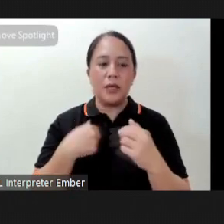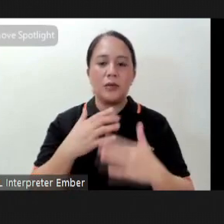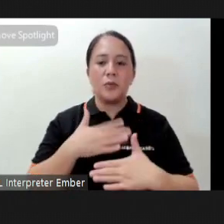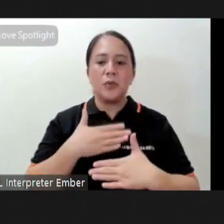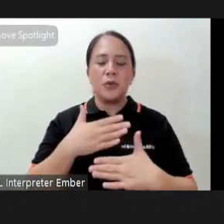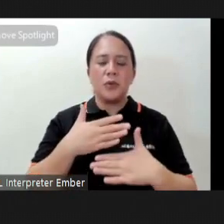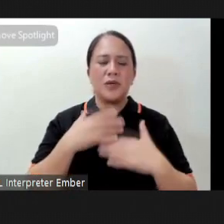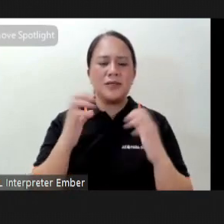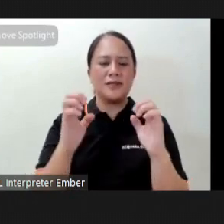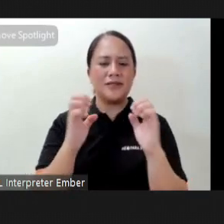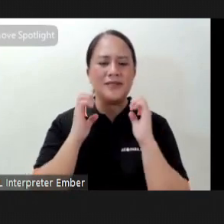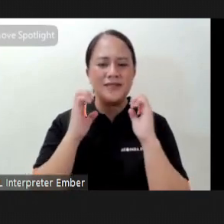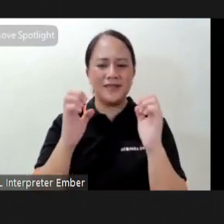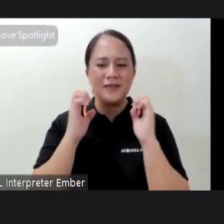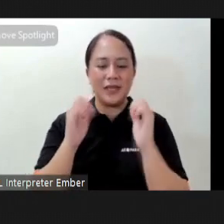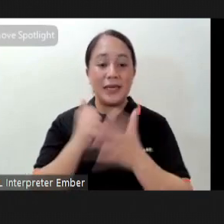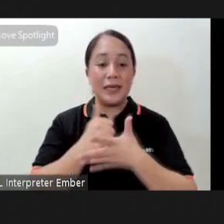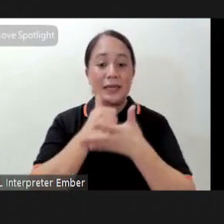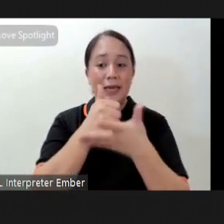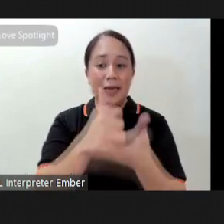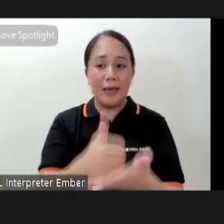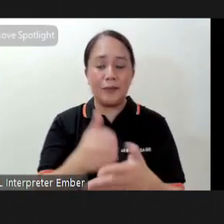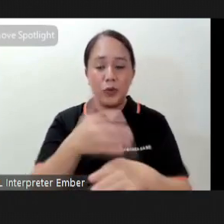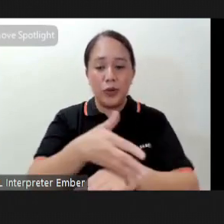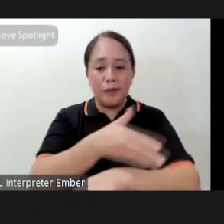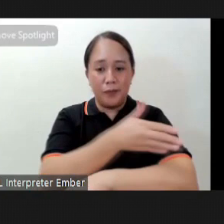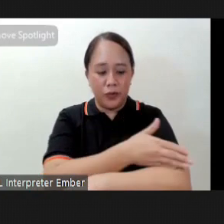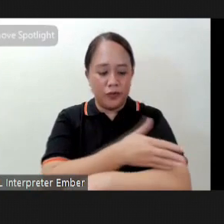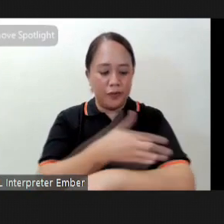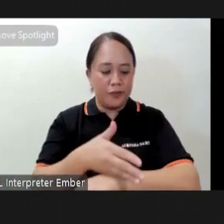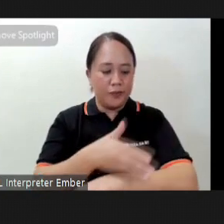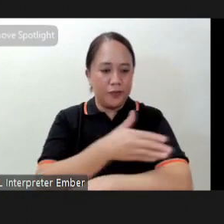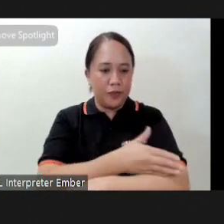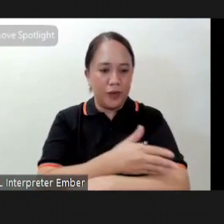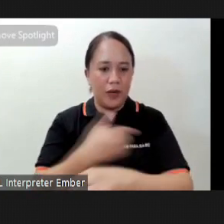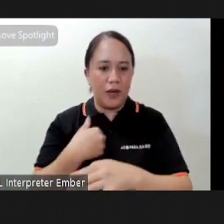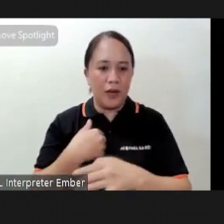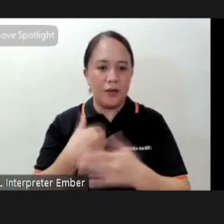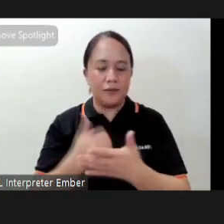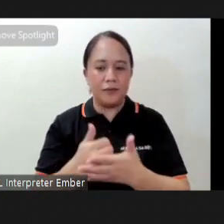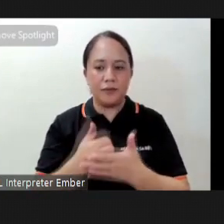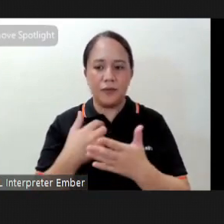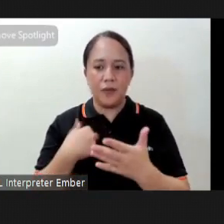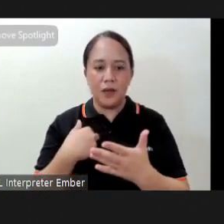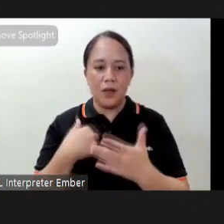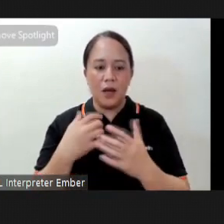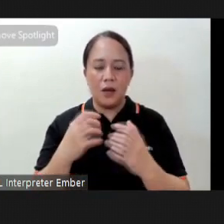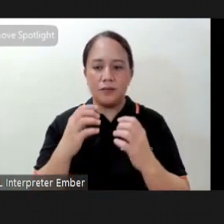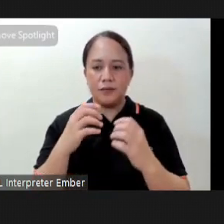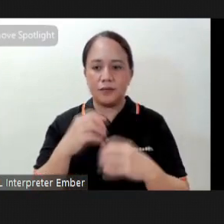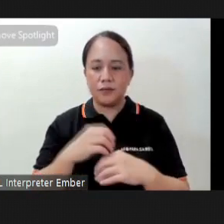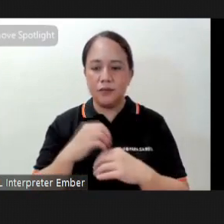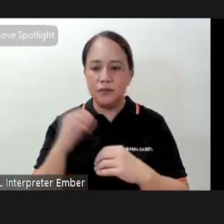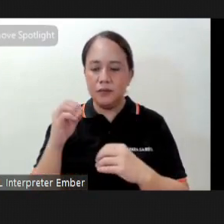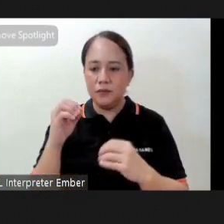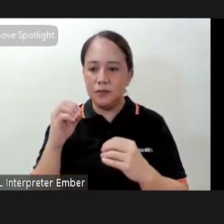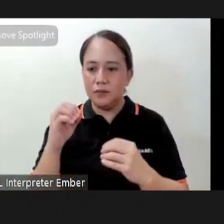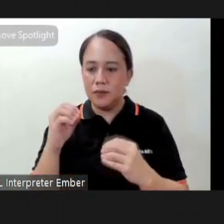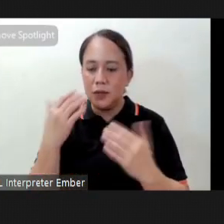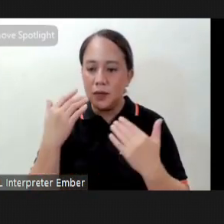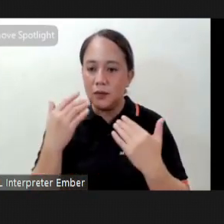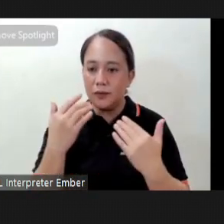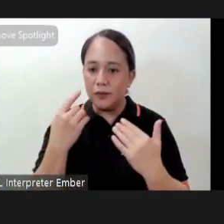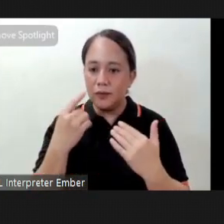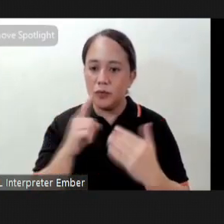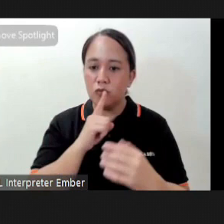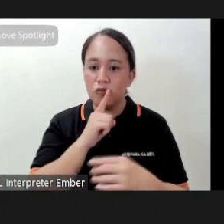different kinds out there that can help you improve your mood it can also generally help oxygenate your body more in order to